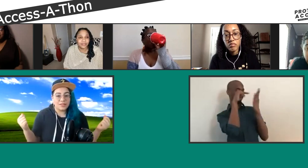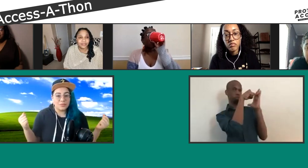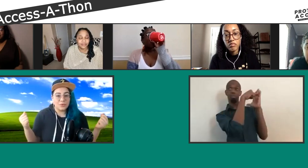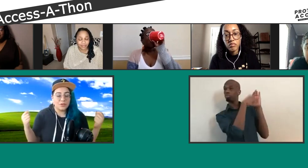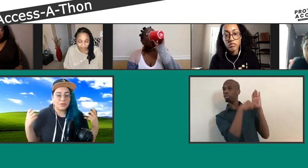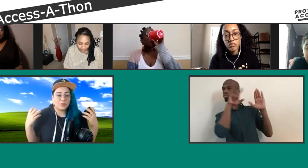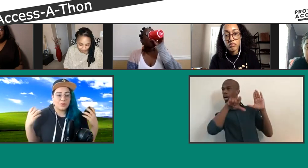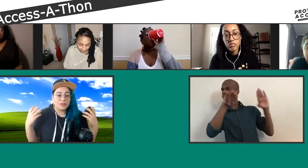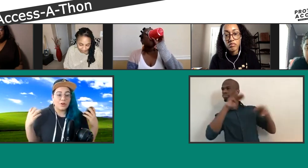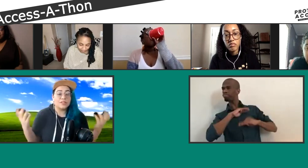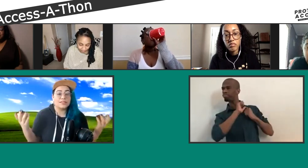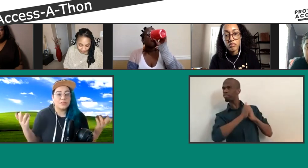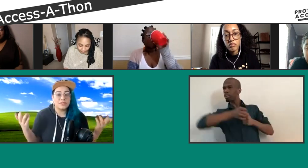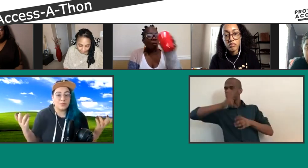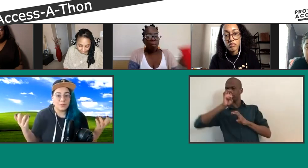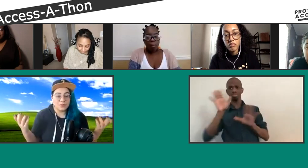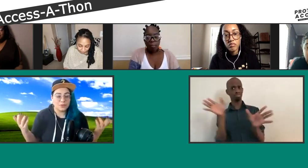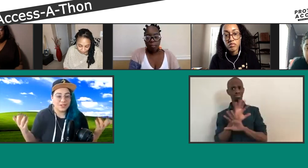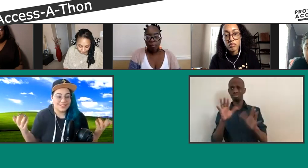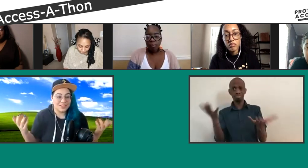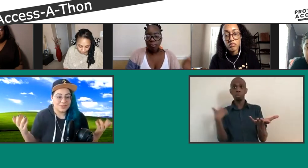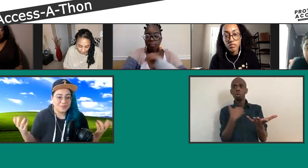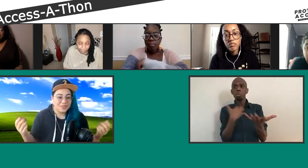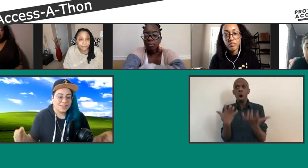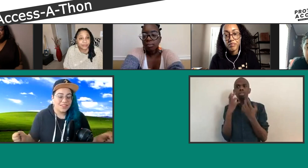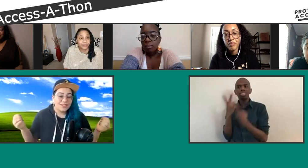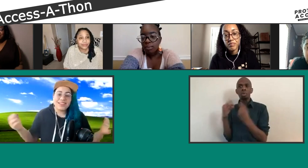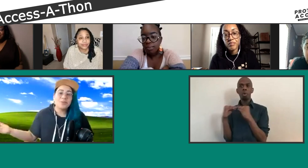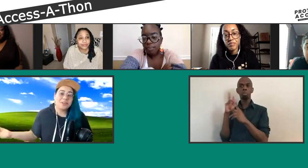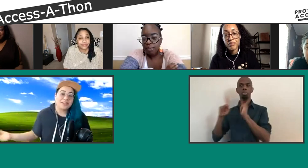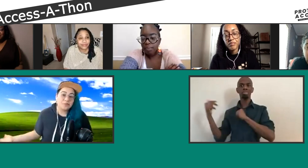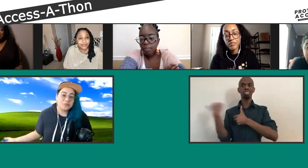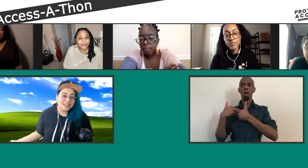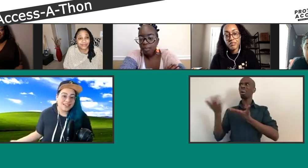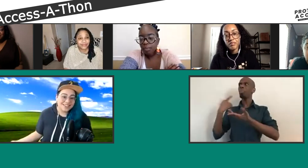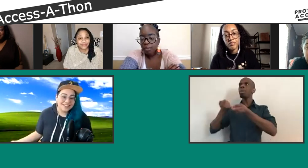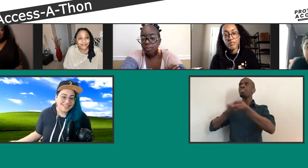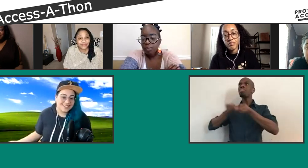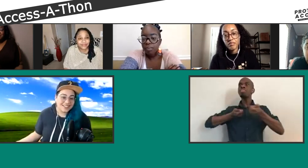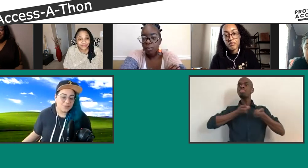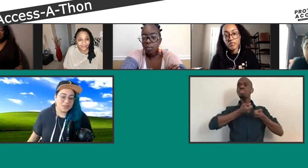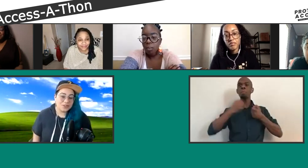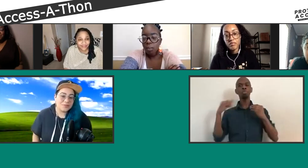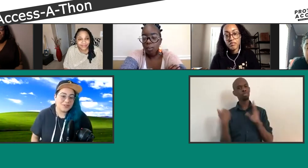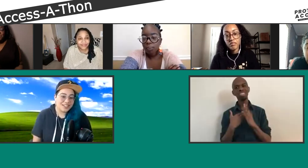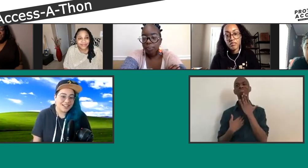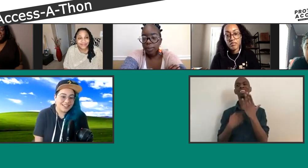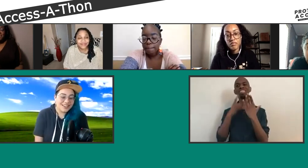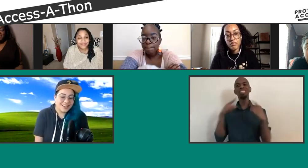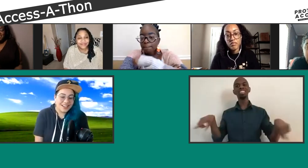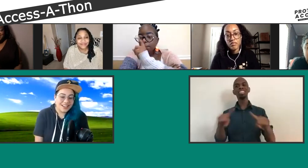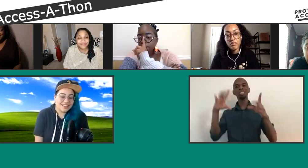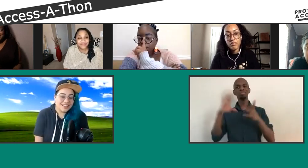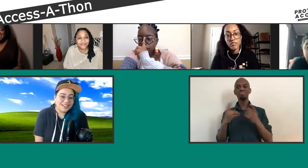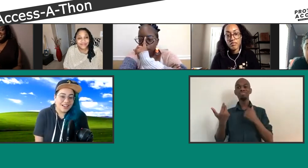And we would always love to see more people join us. So thank you all again for being here. I really, really appreciate it.